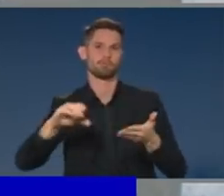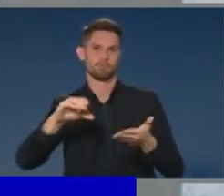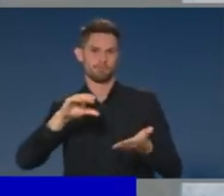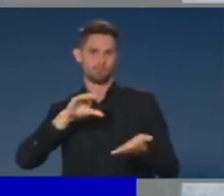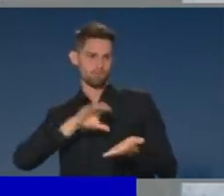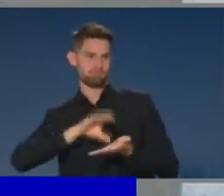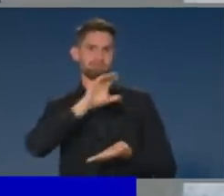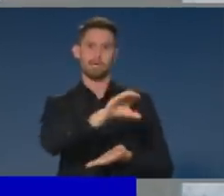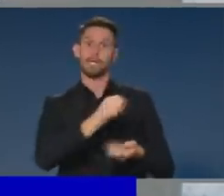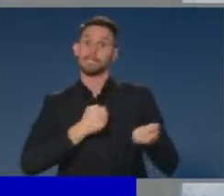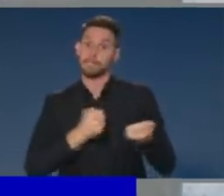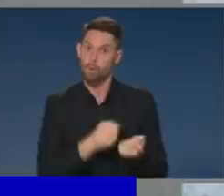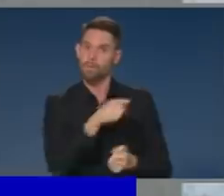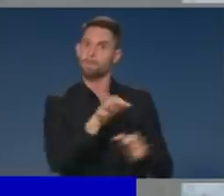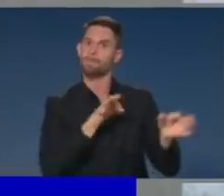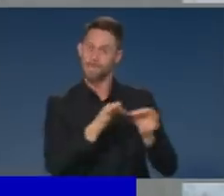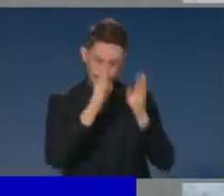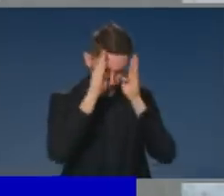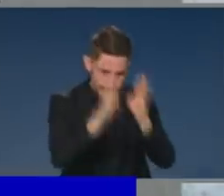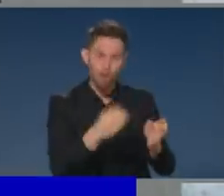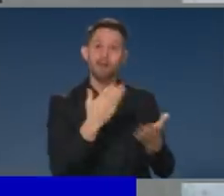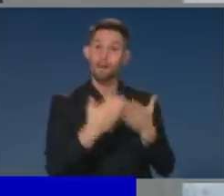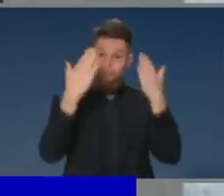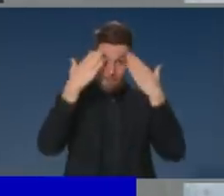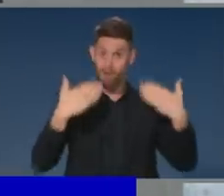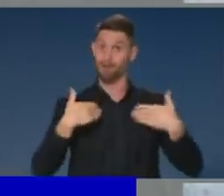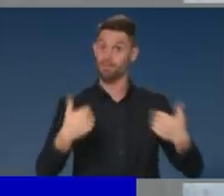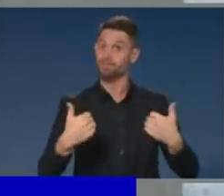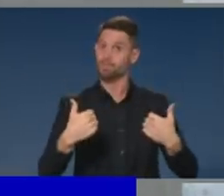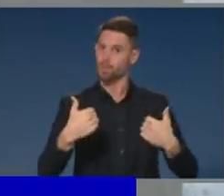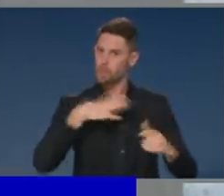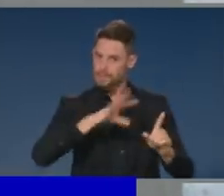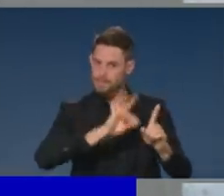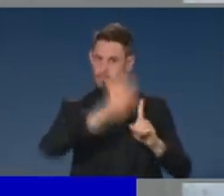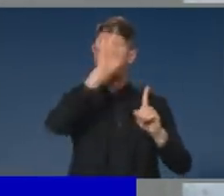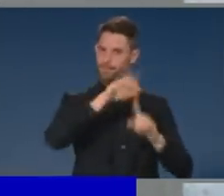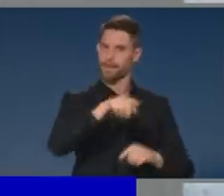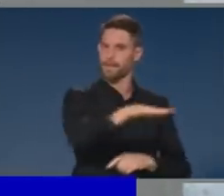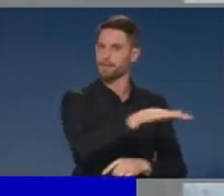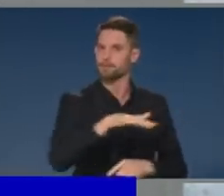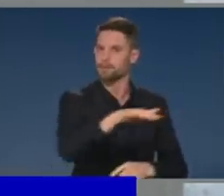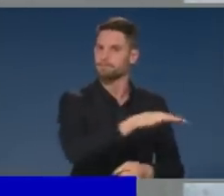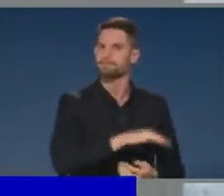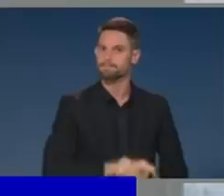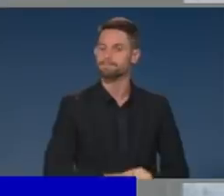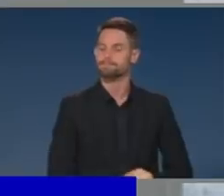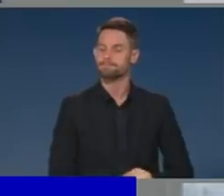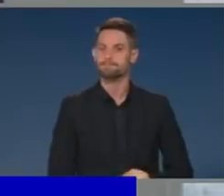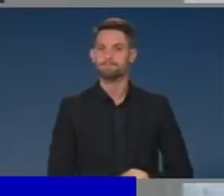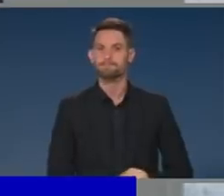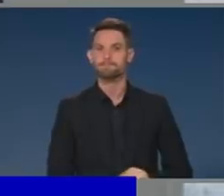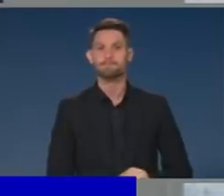of that plan. And it was particularly encouraging to see that with the advent of